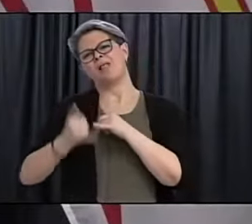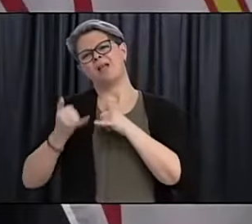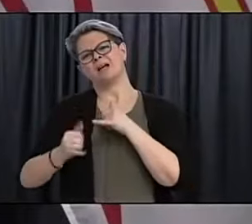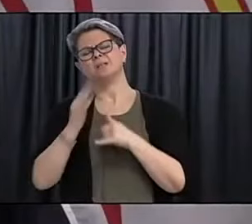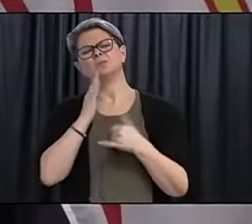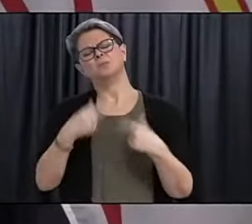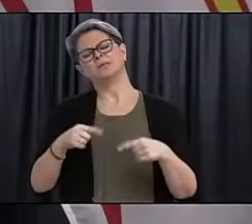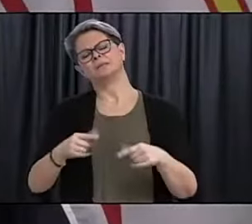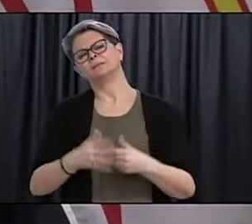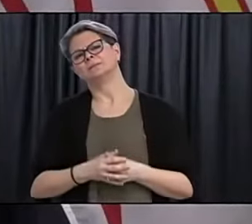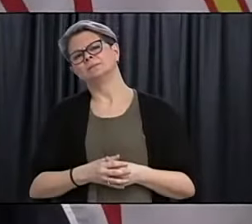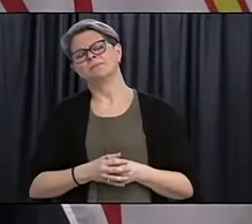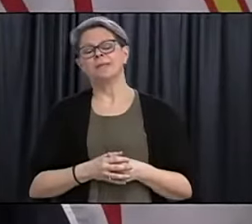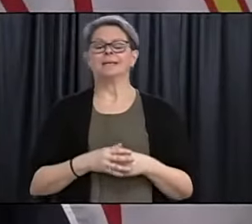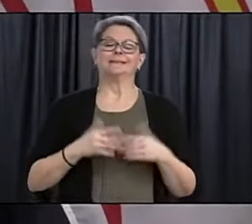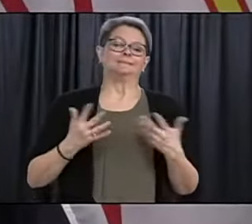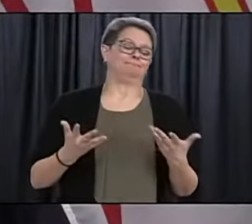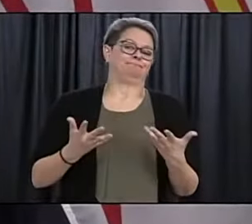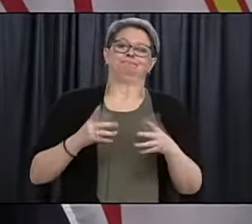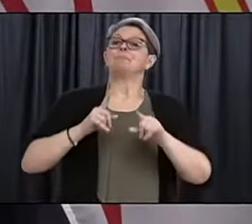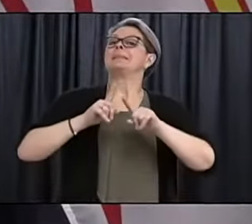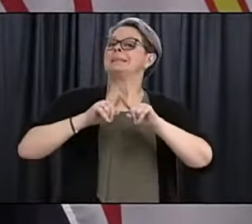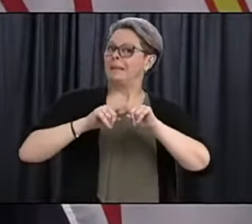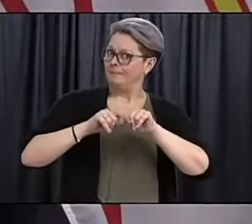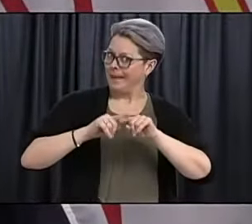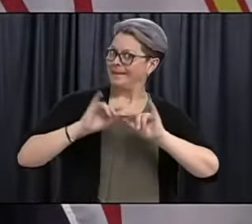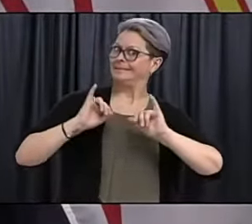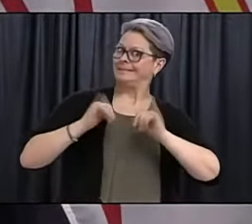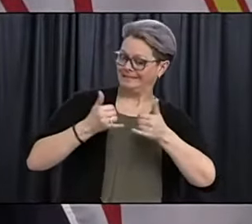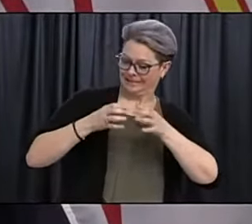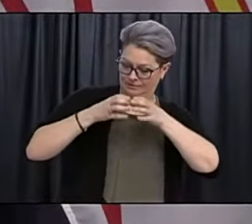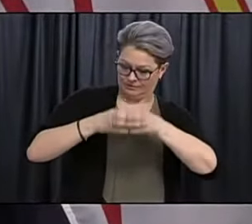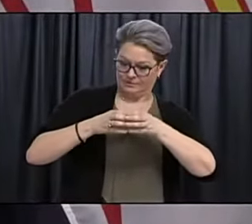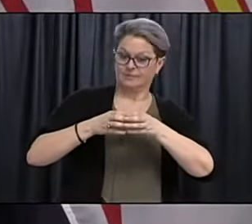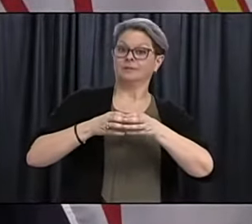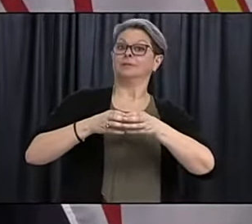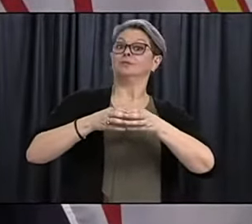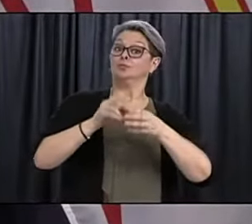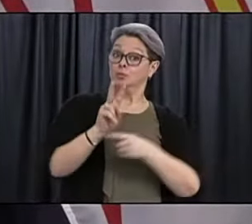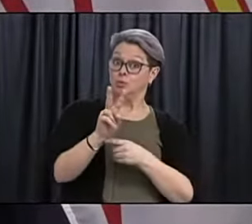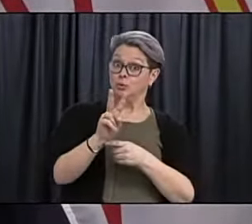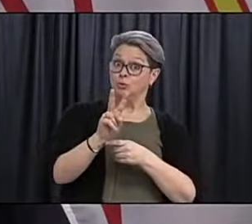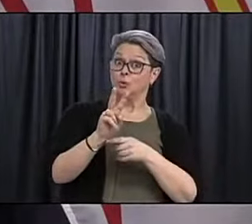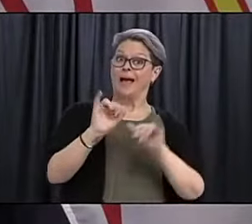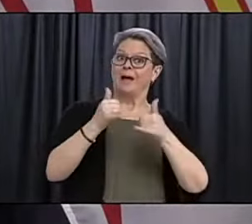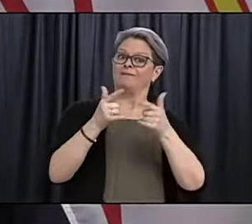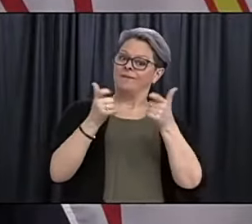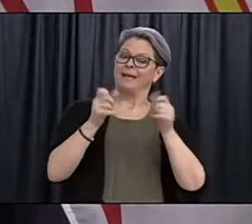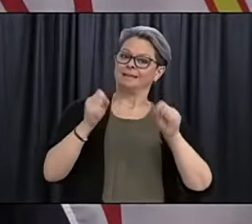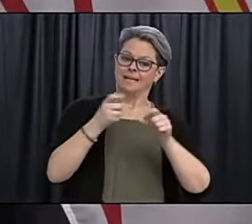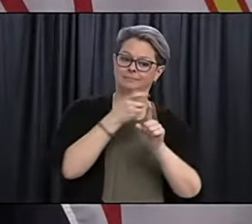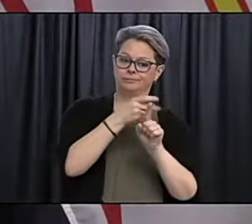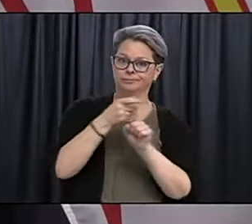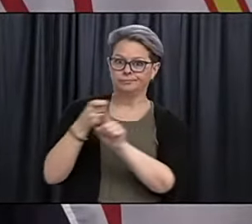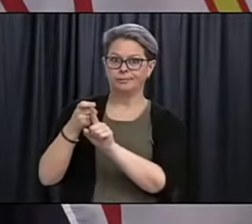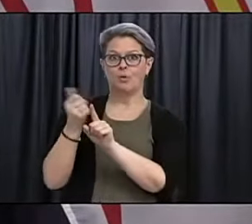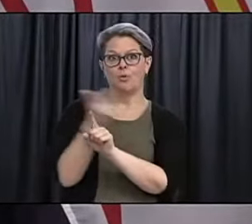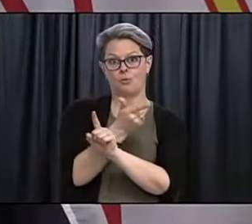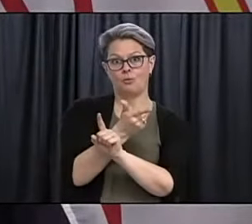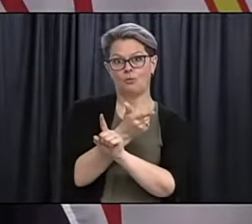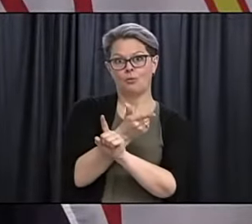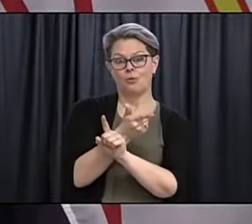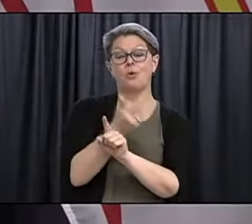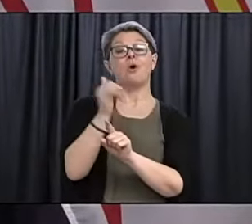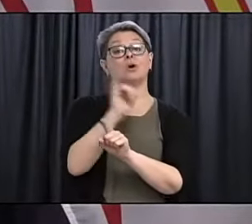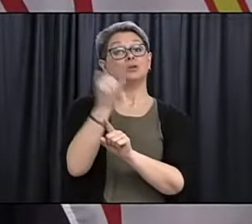Um, so certainly that depends on how quickly we can get through those phase two people and how quickly we get our vaccine and if those, uh, shipments